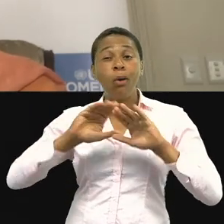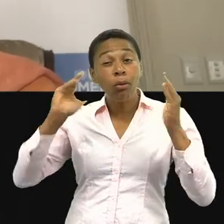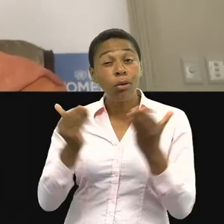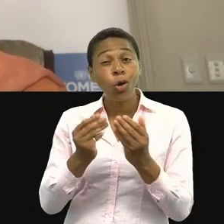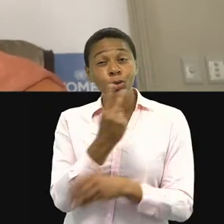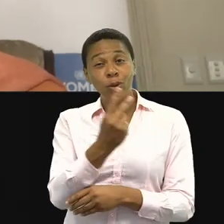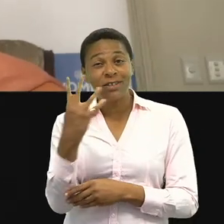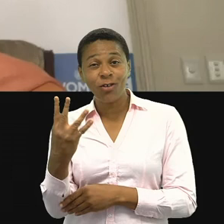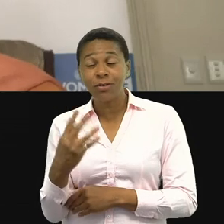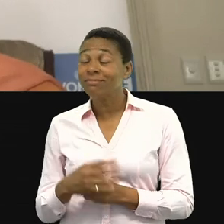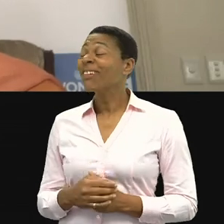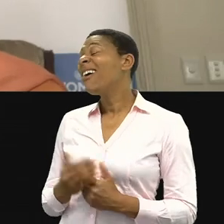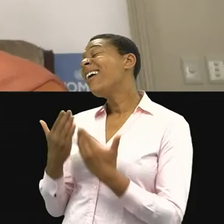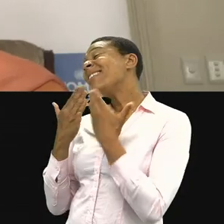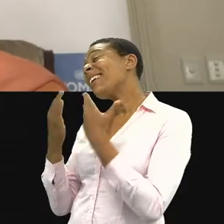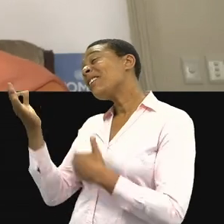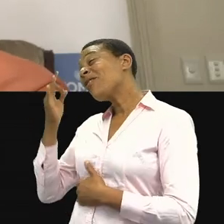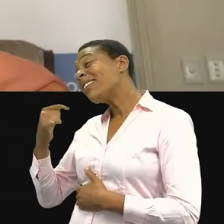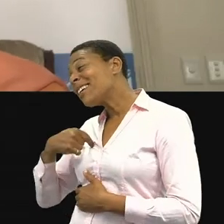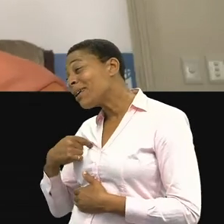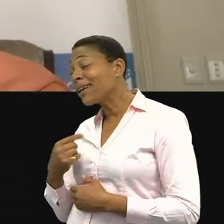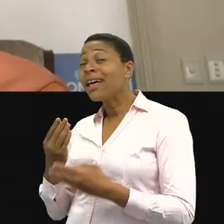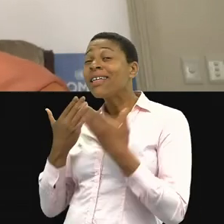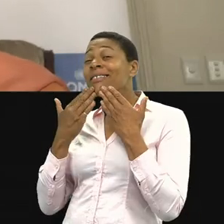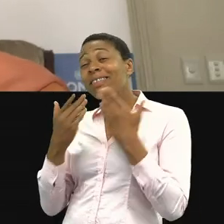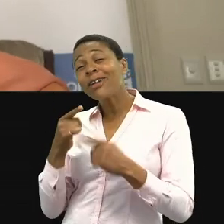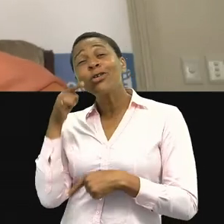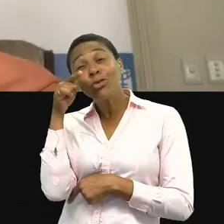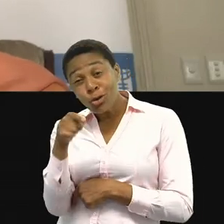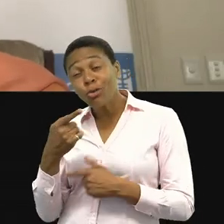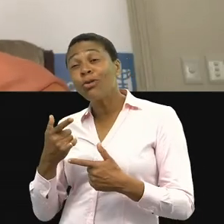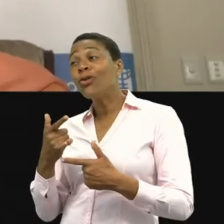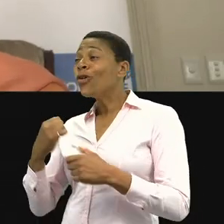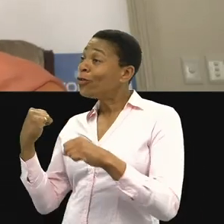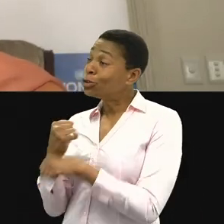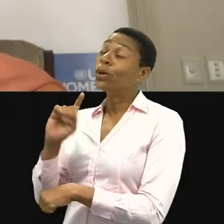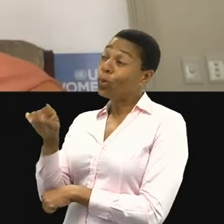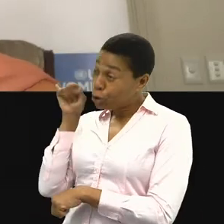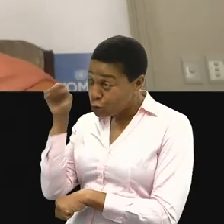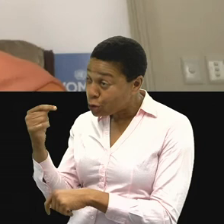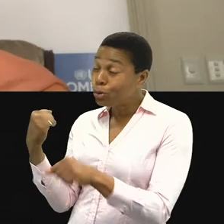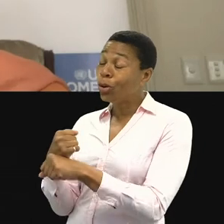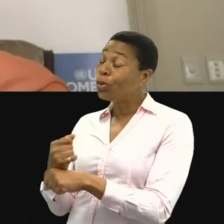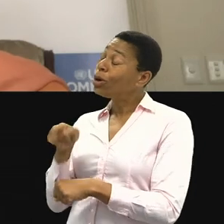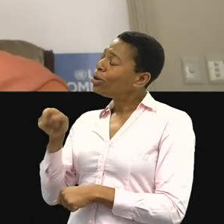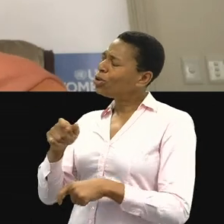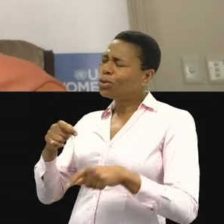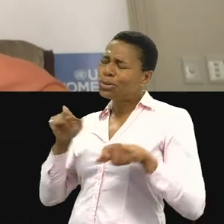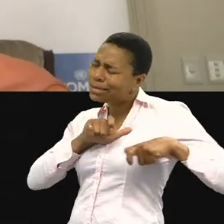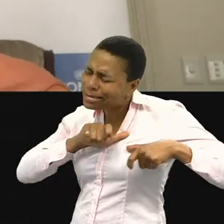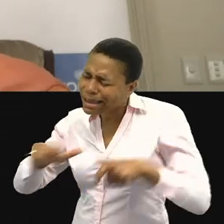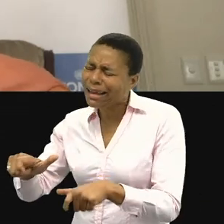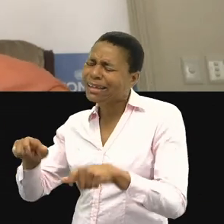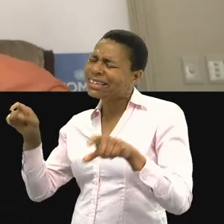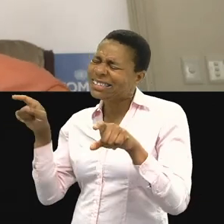much. Thank you so much for having me. And thank you so much for doing what you do. You really are the sail, the